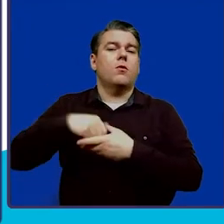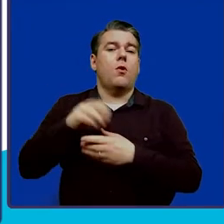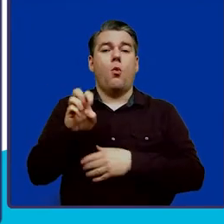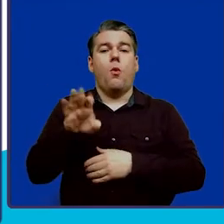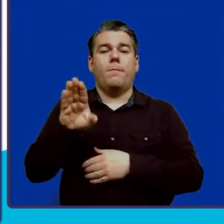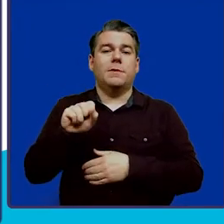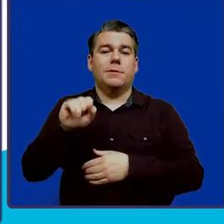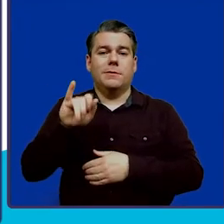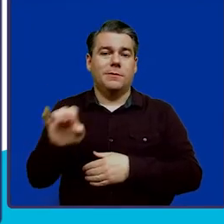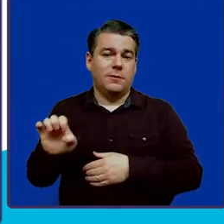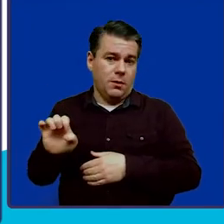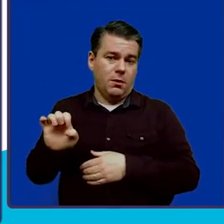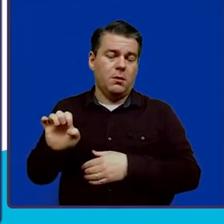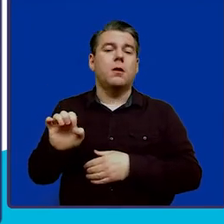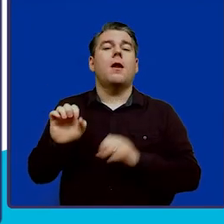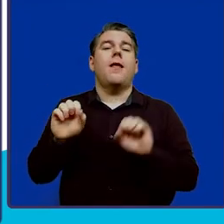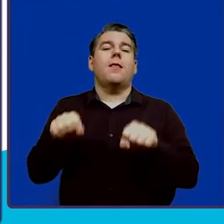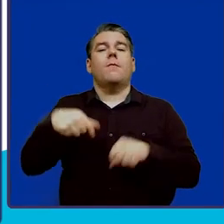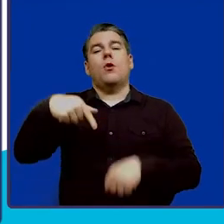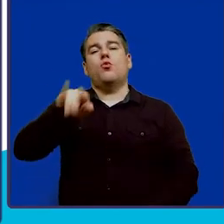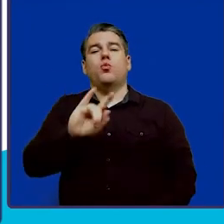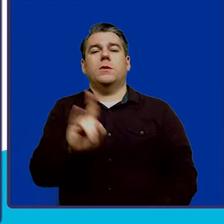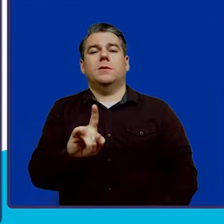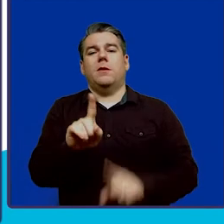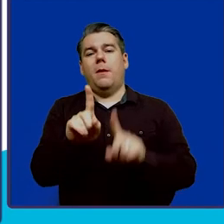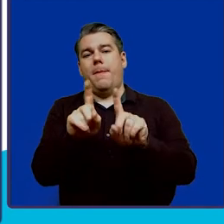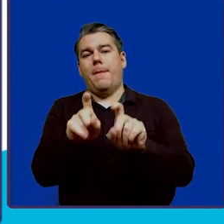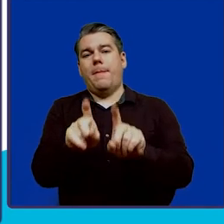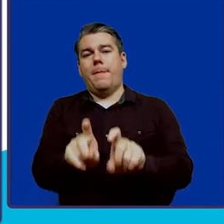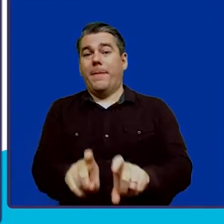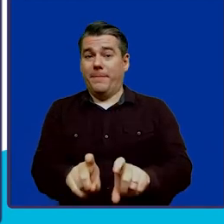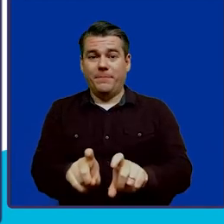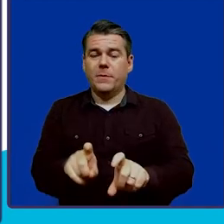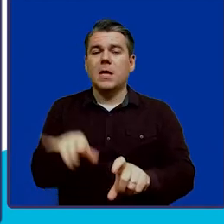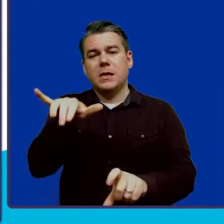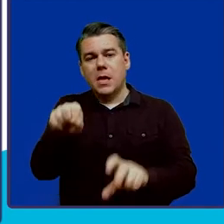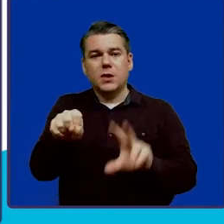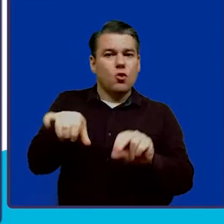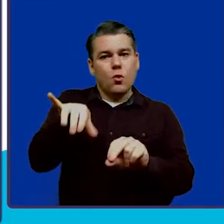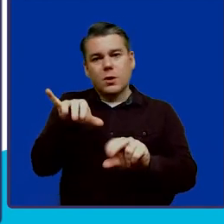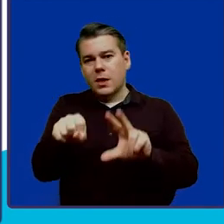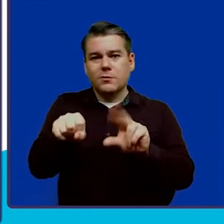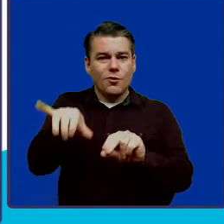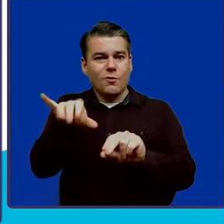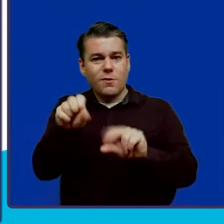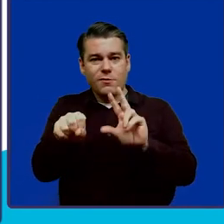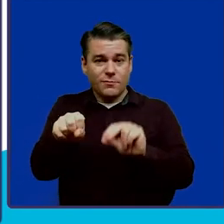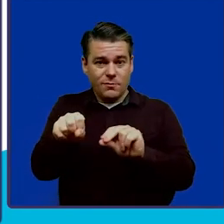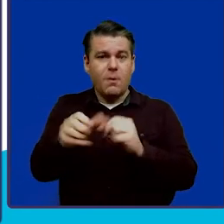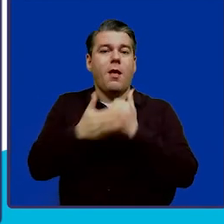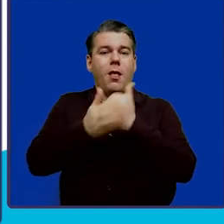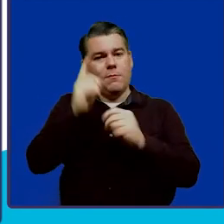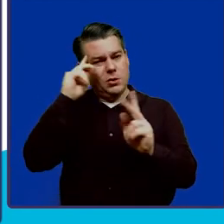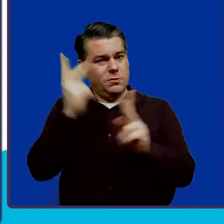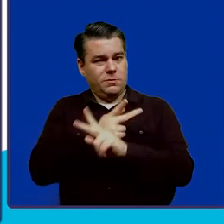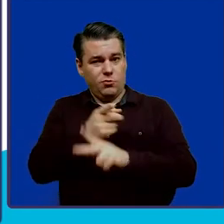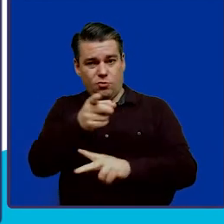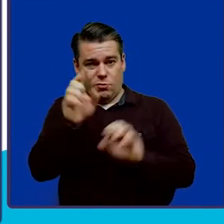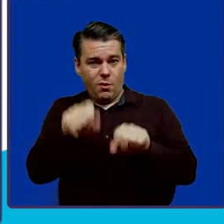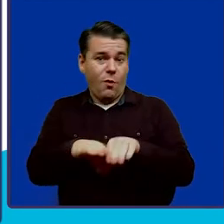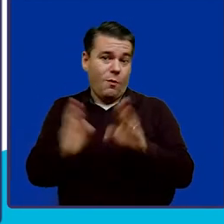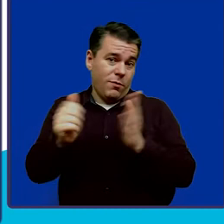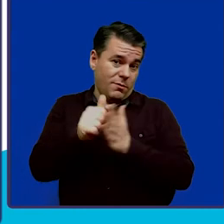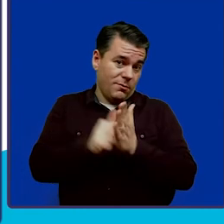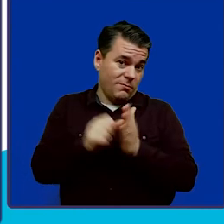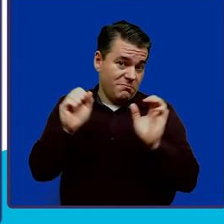our website an eligibility quiz. It's a quick series of yes or no questions that will tell you if you're eligible to open an